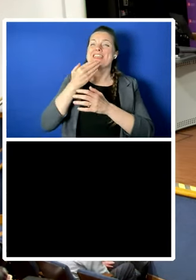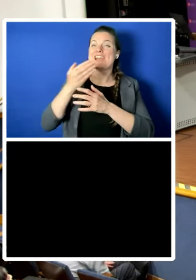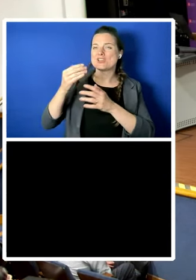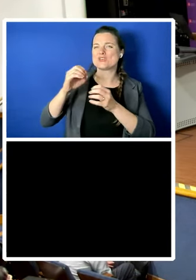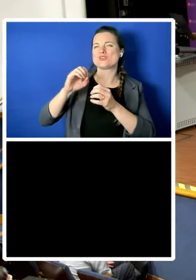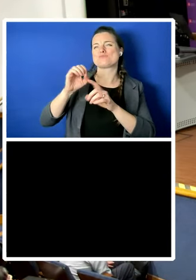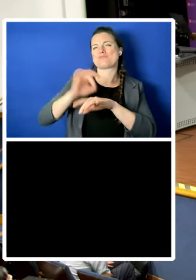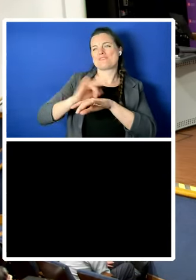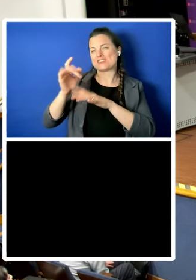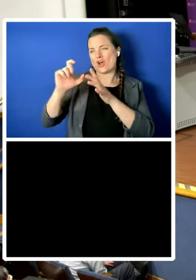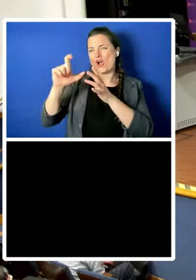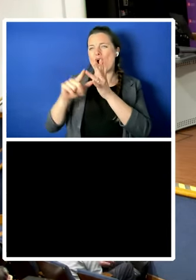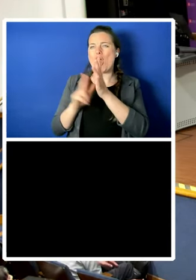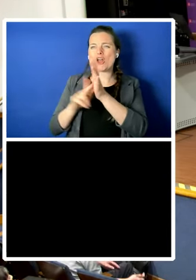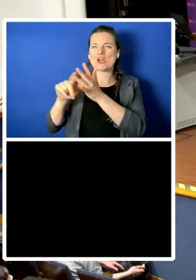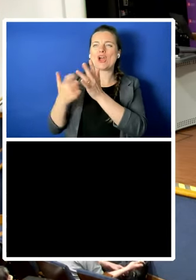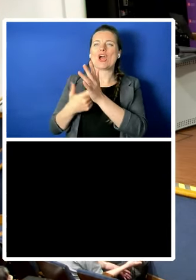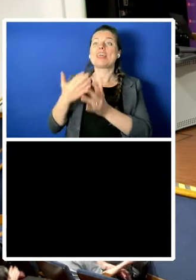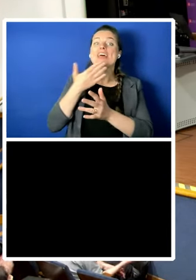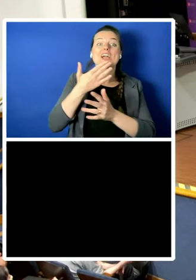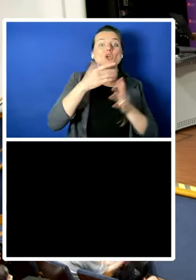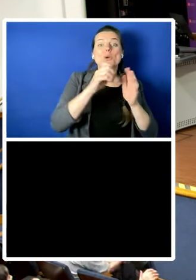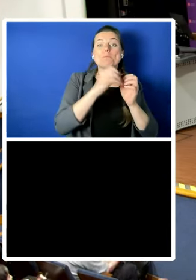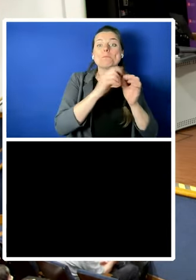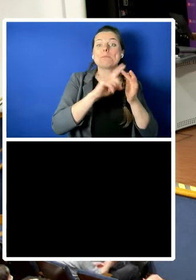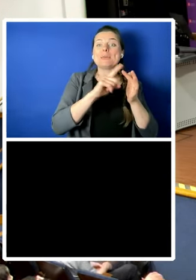thank